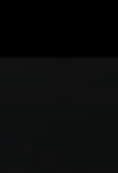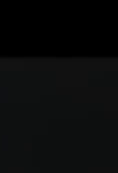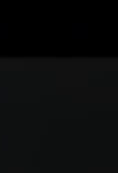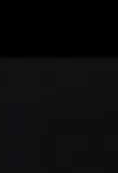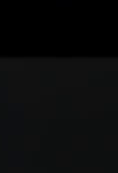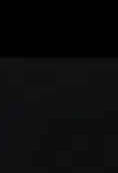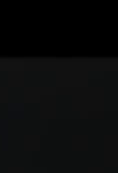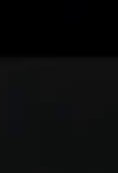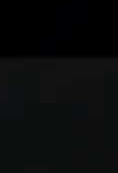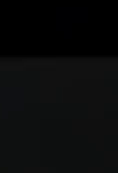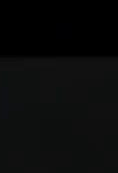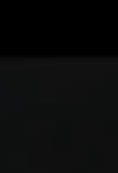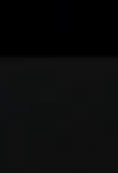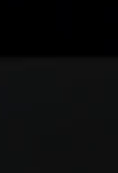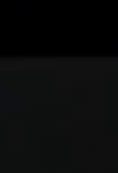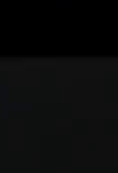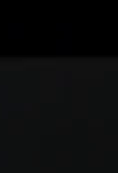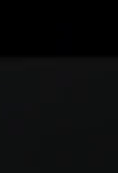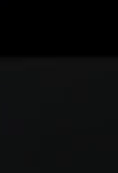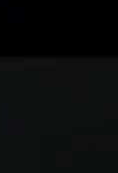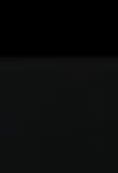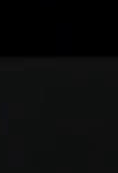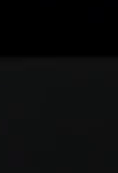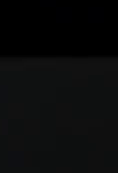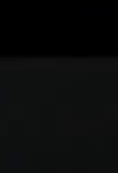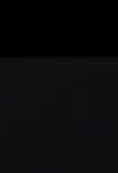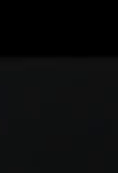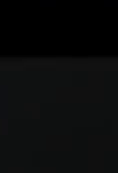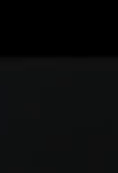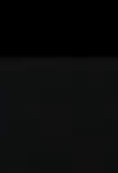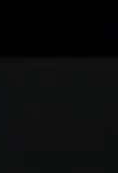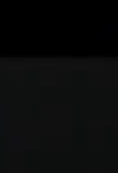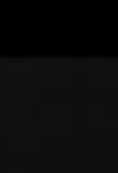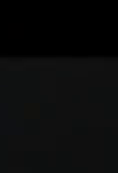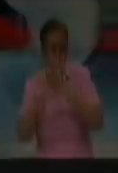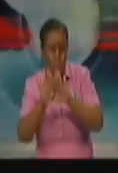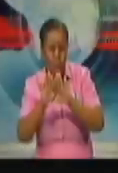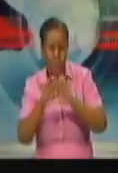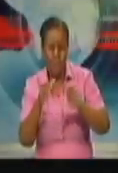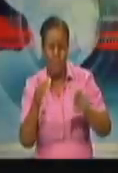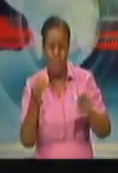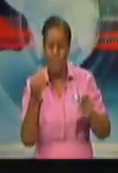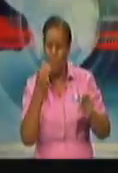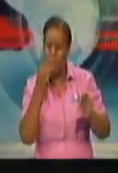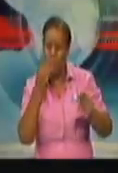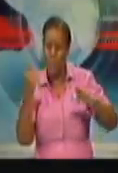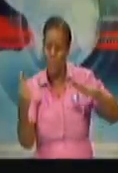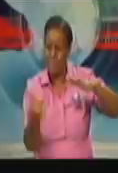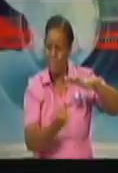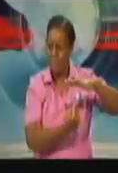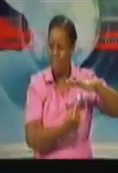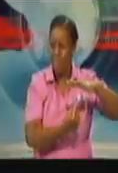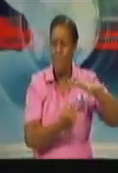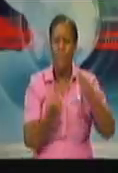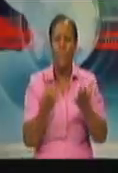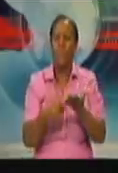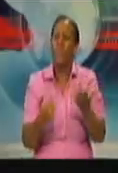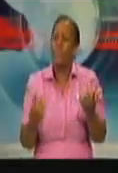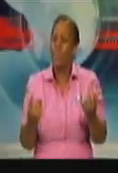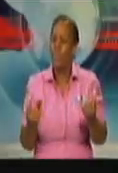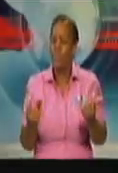in, quarantine for a certain period at a facility, and have the matches conducted without spectators.